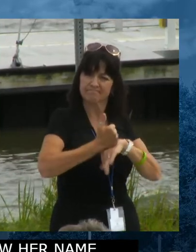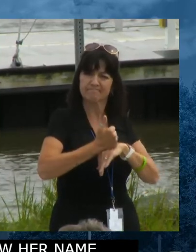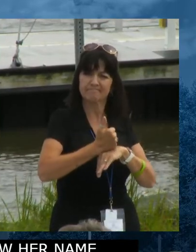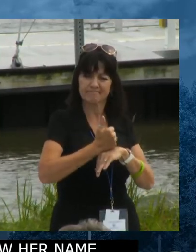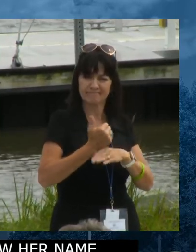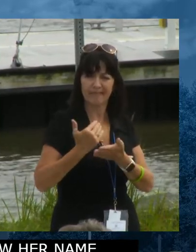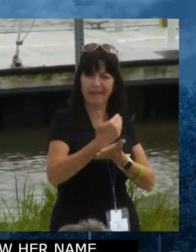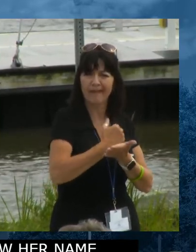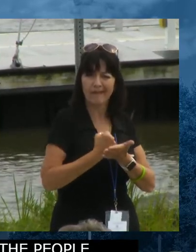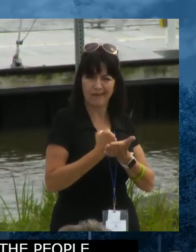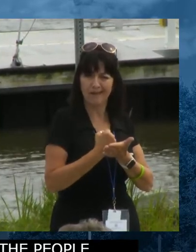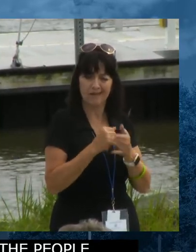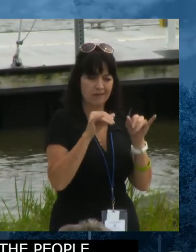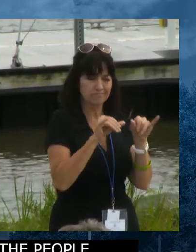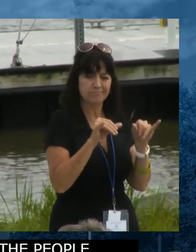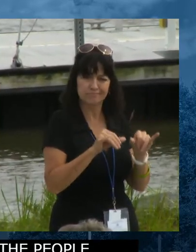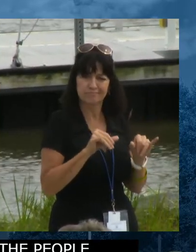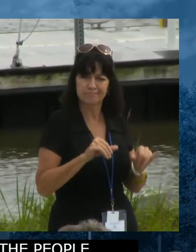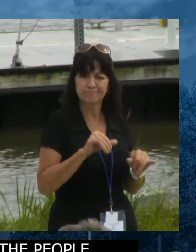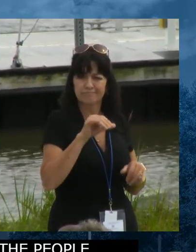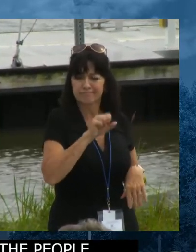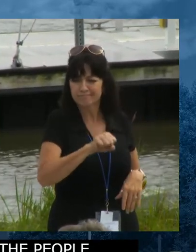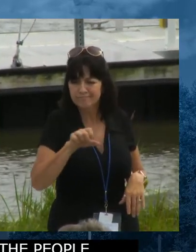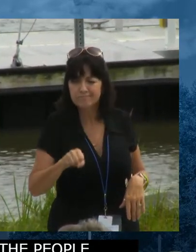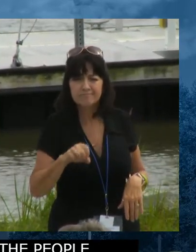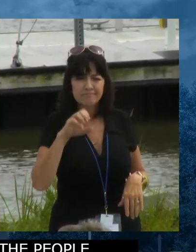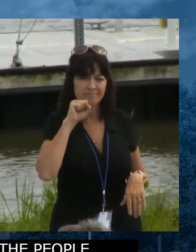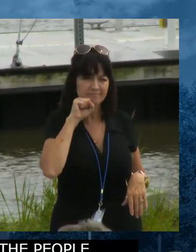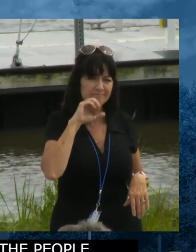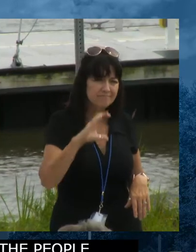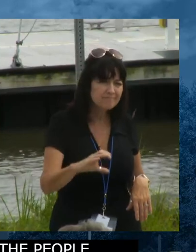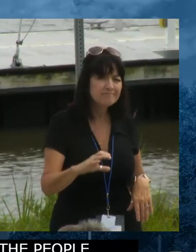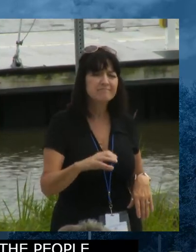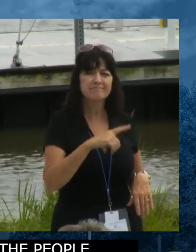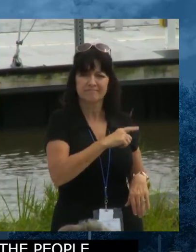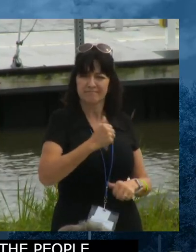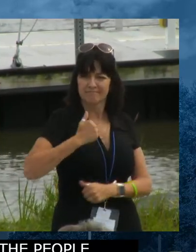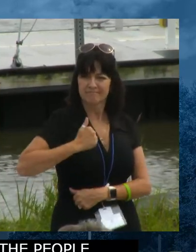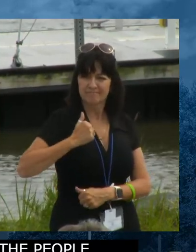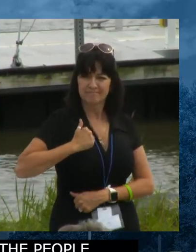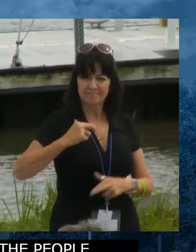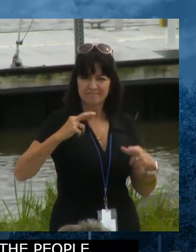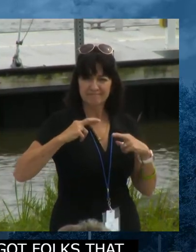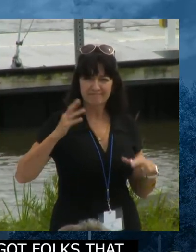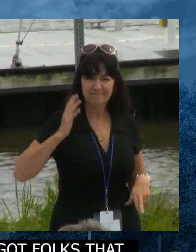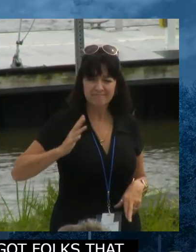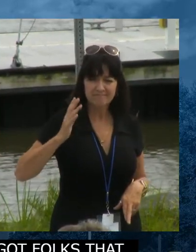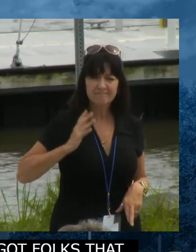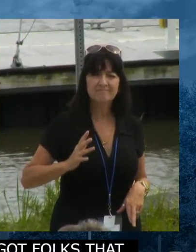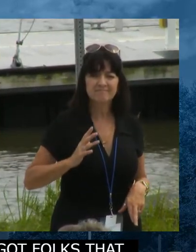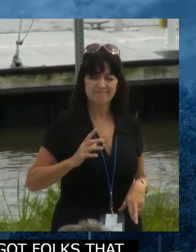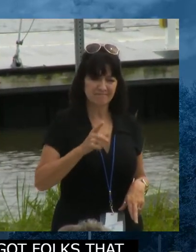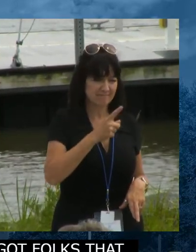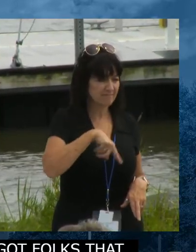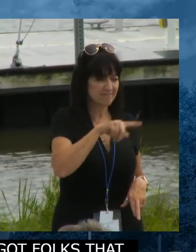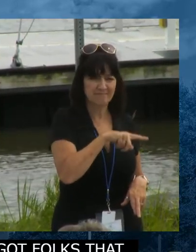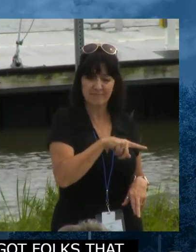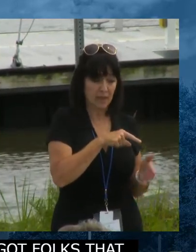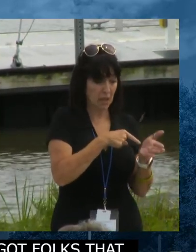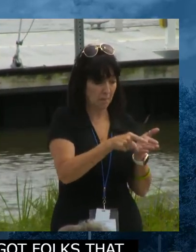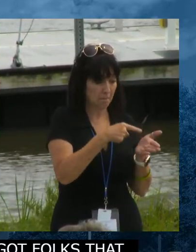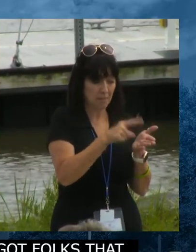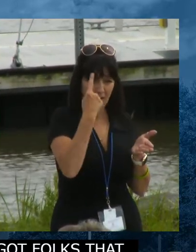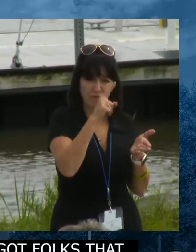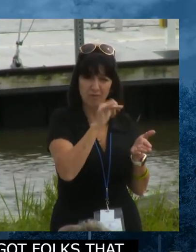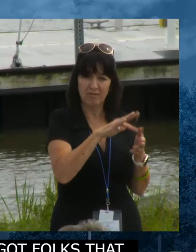from veterans on that fixed income. There's people in that park that need help and they can't pay for that themselves.